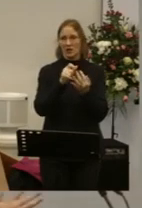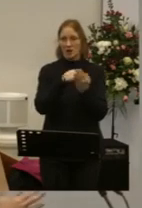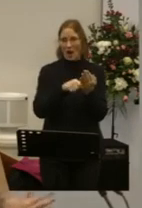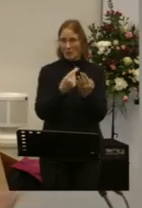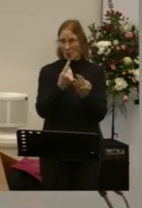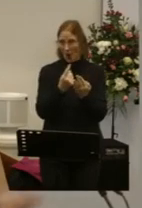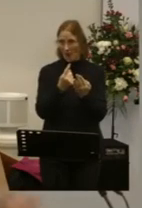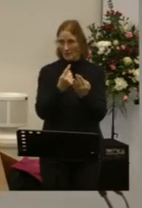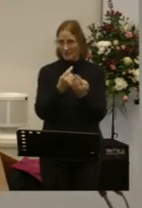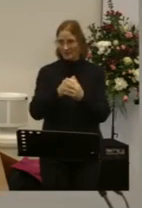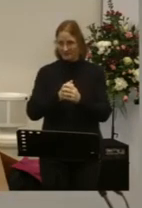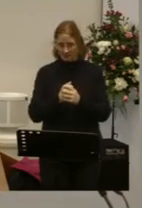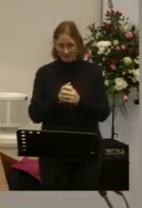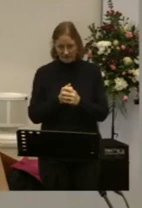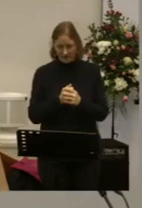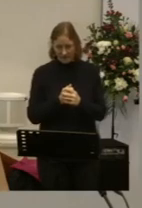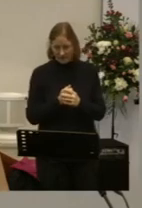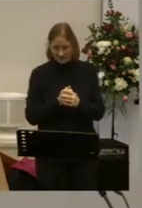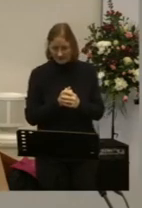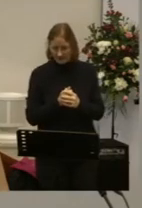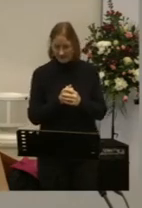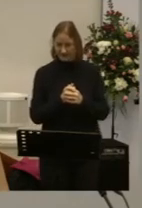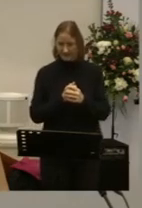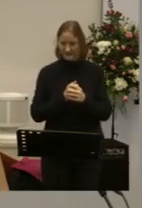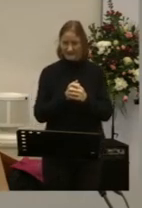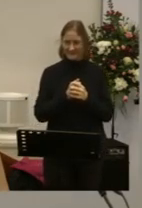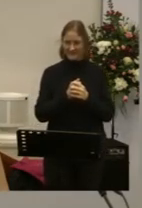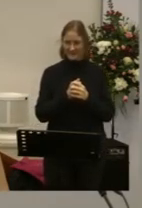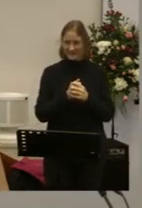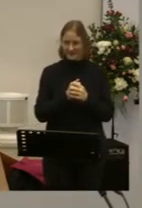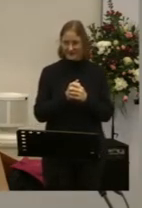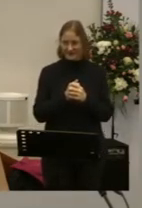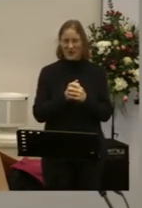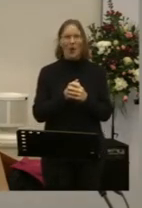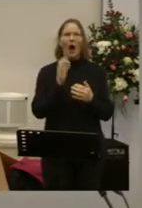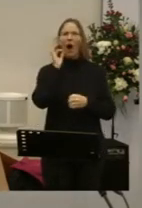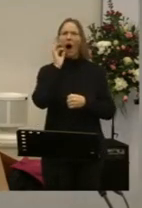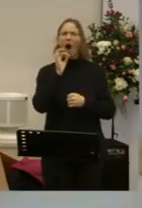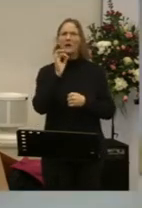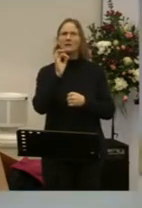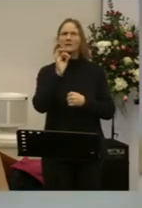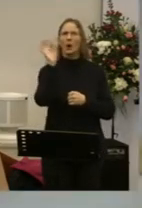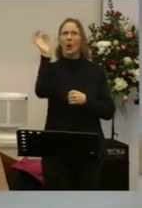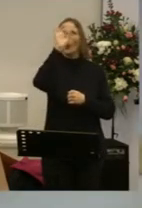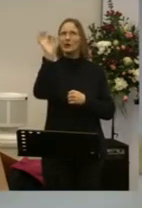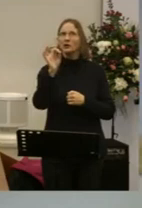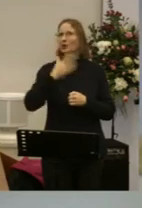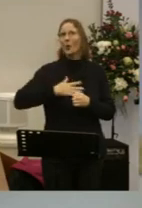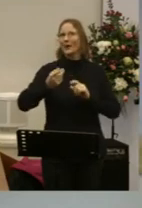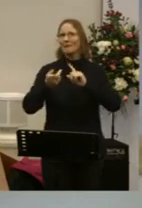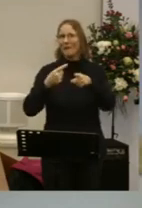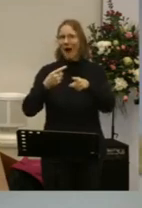you a rhetorical question Okay, let me ask you a rhetorical question What do you think the